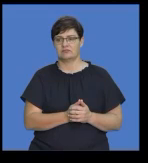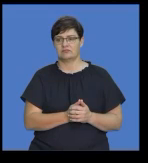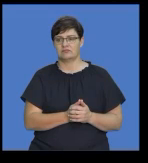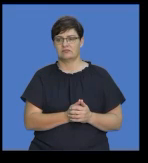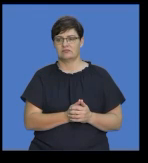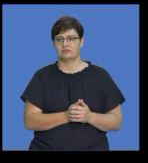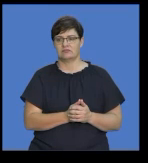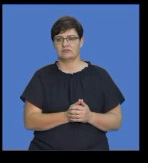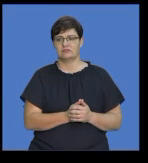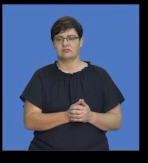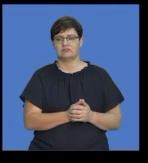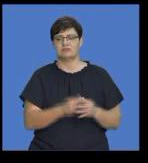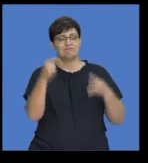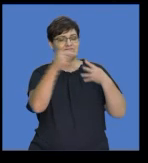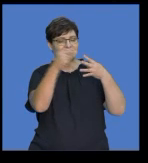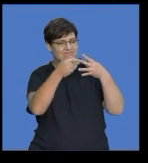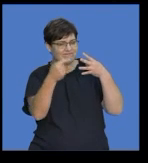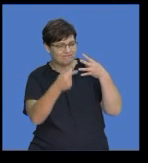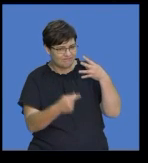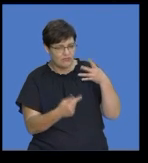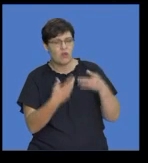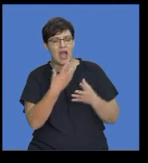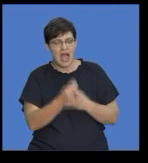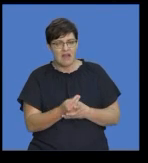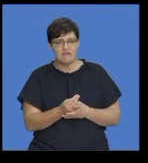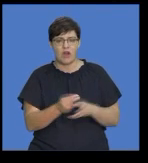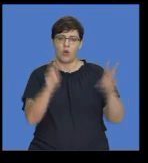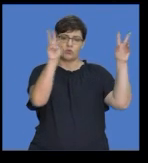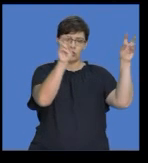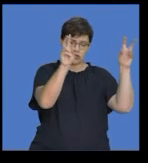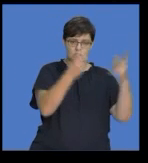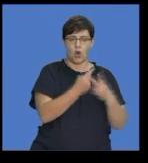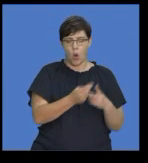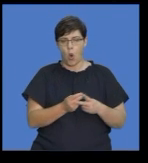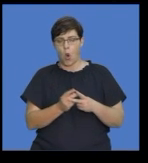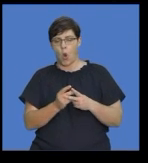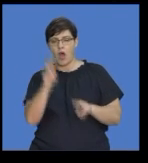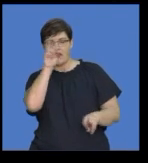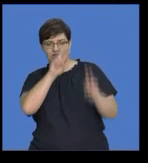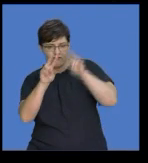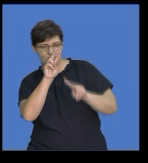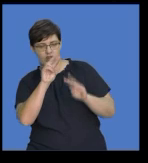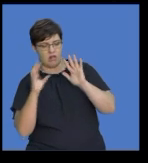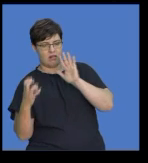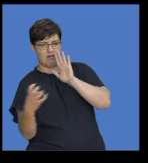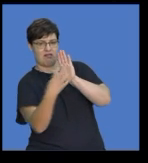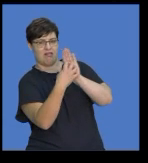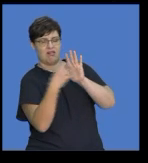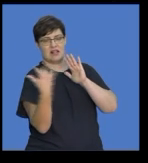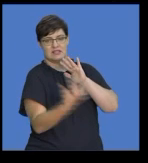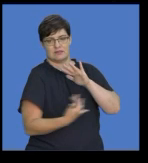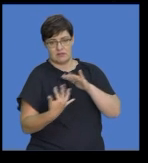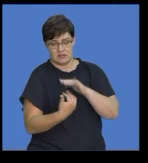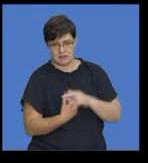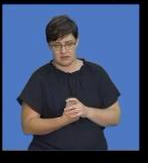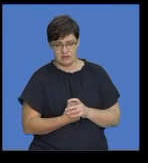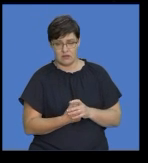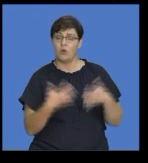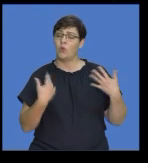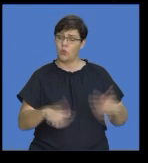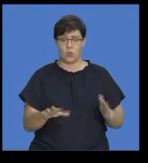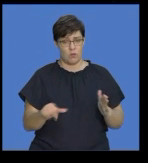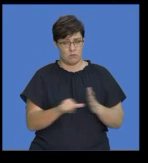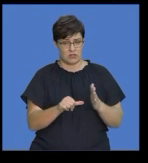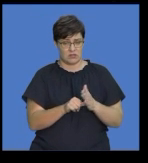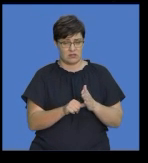There are other types where we get the quotations and the visual stimuli. This is very, very important to look at. If you do not